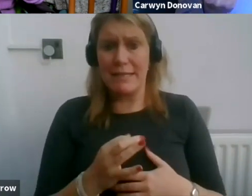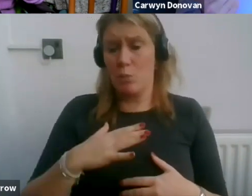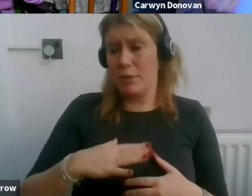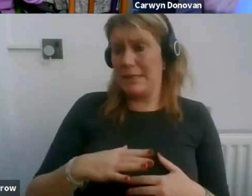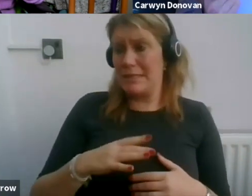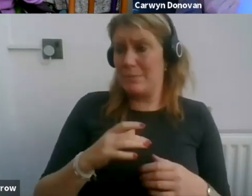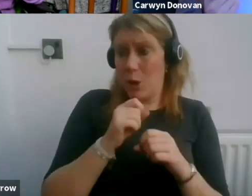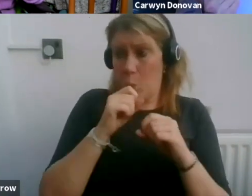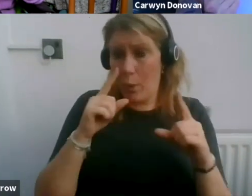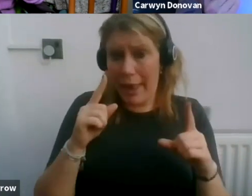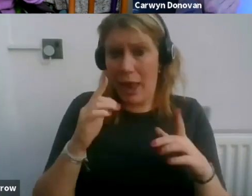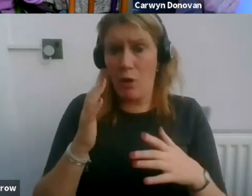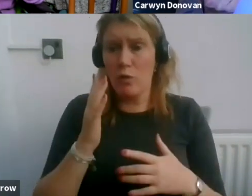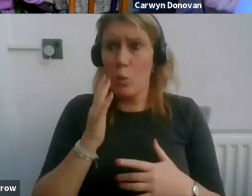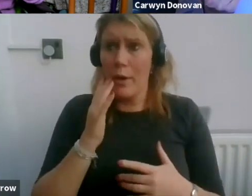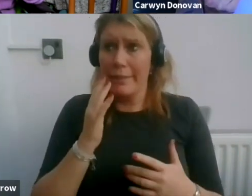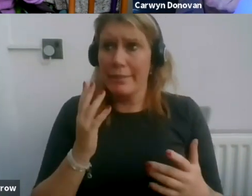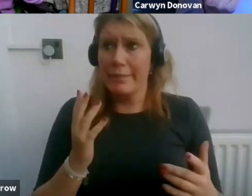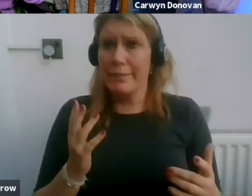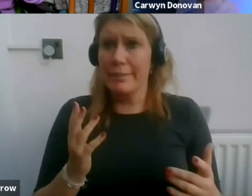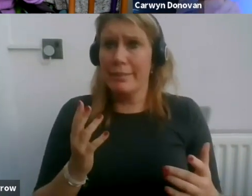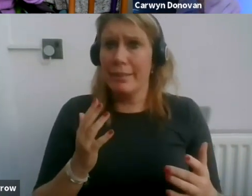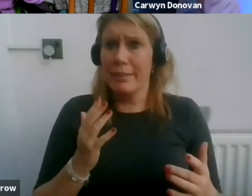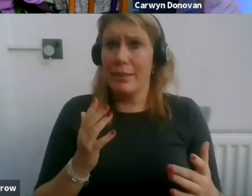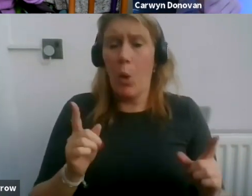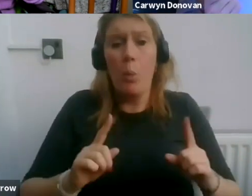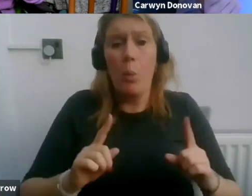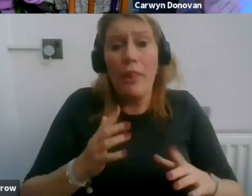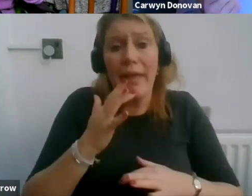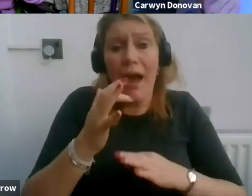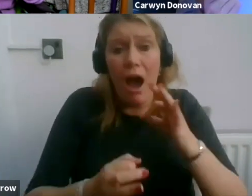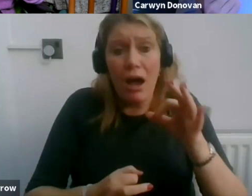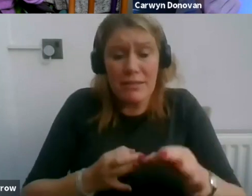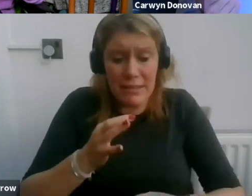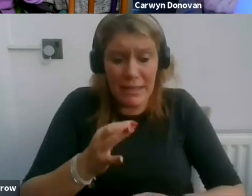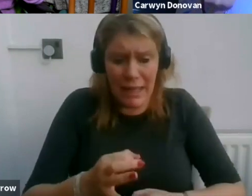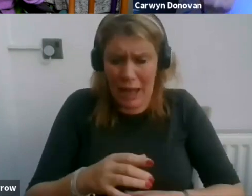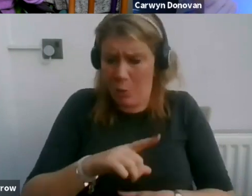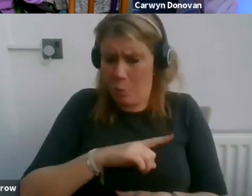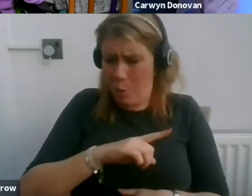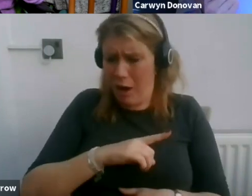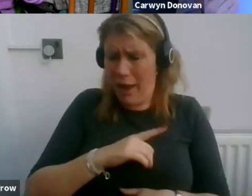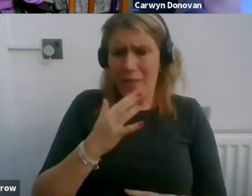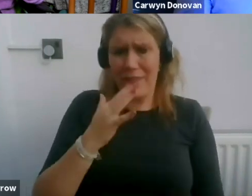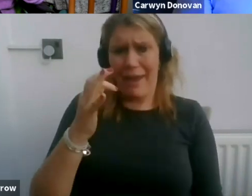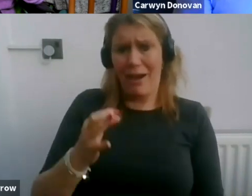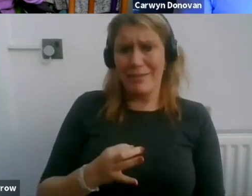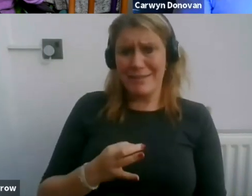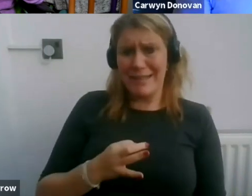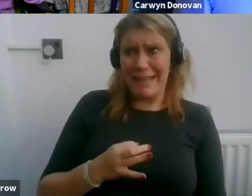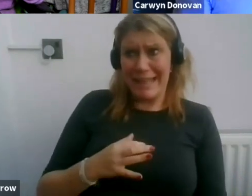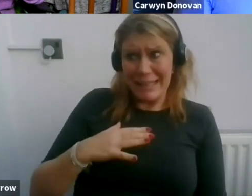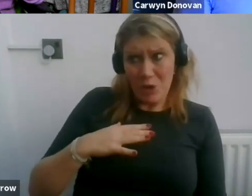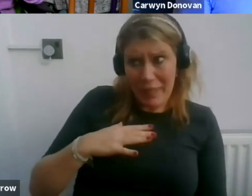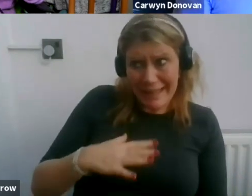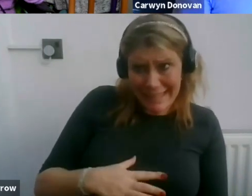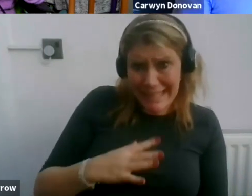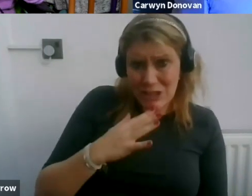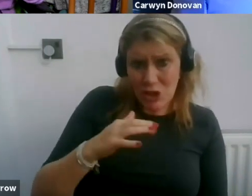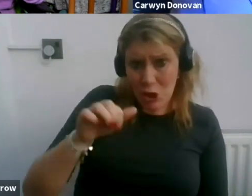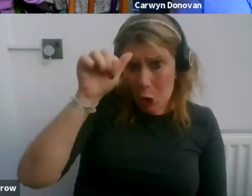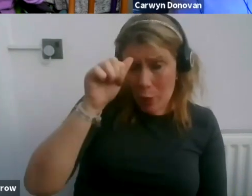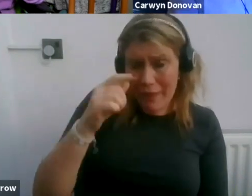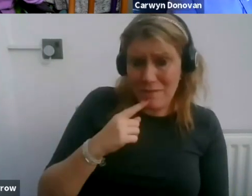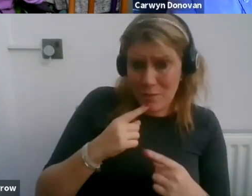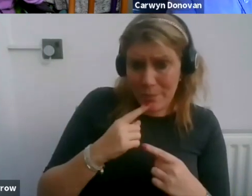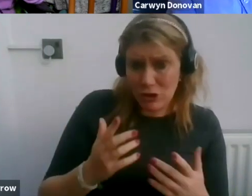what they are asking to, to, what they are seeking to establish in this. Is it relevant? Well, yes. I I